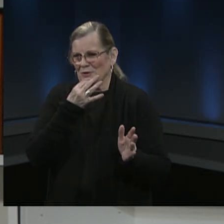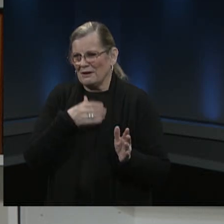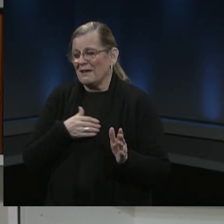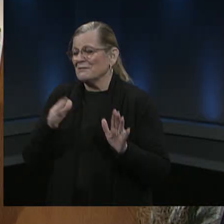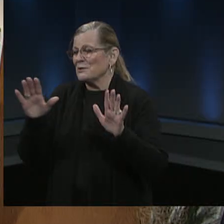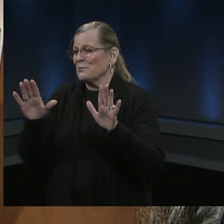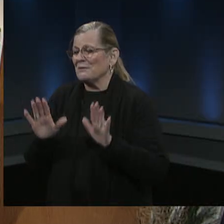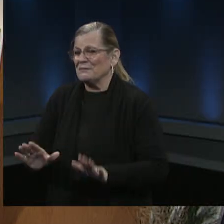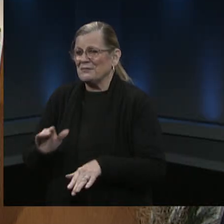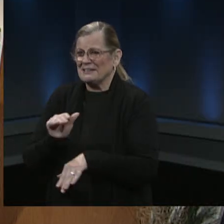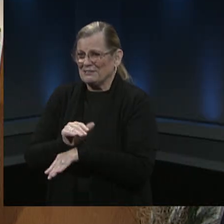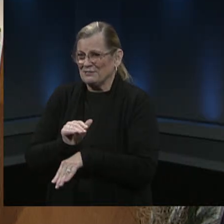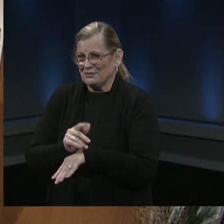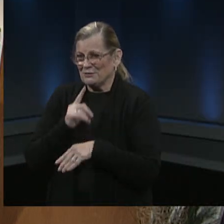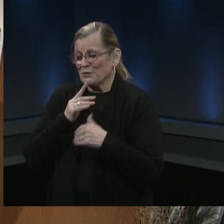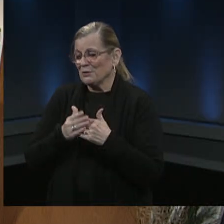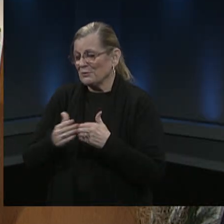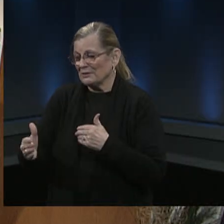great weekend